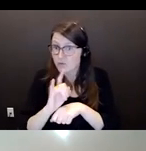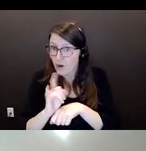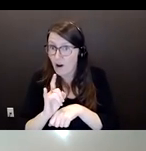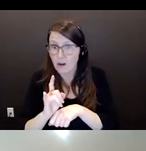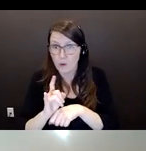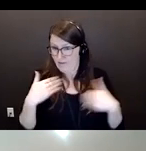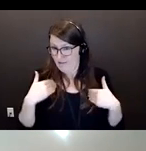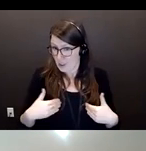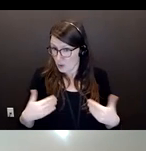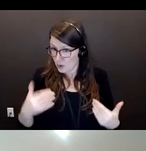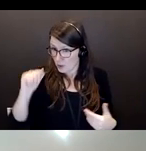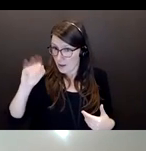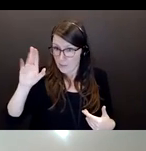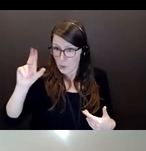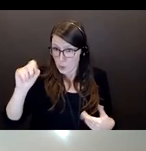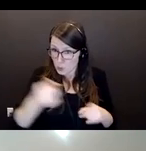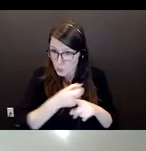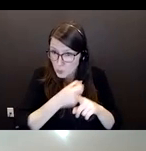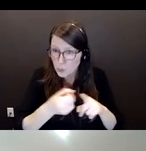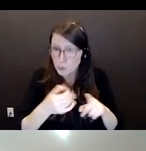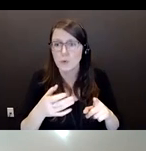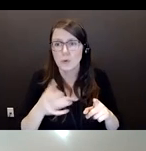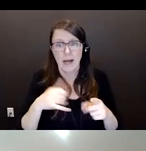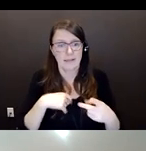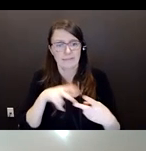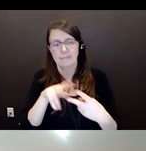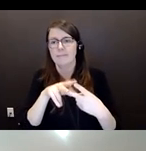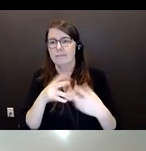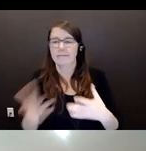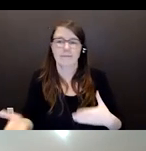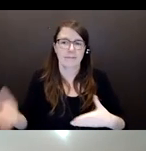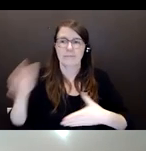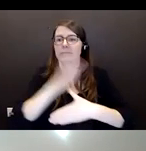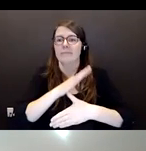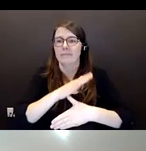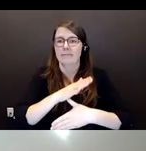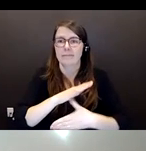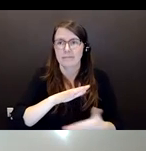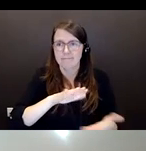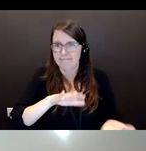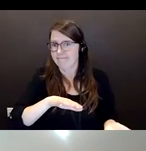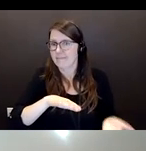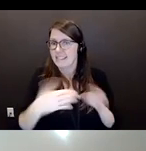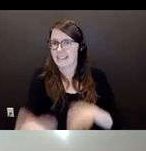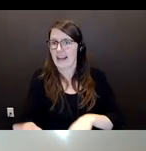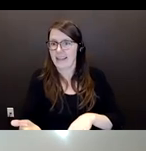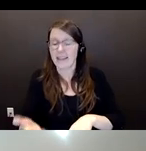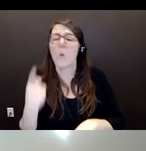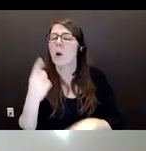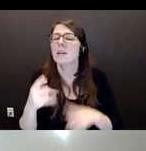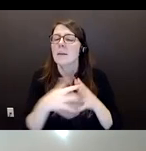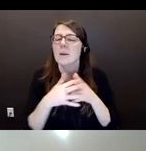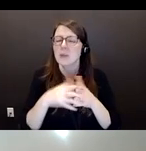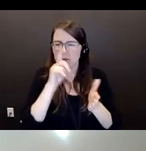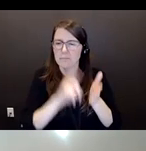were the primary causes of death within five years is a finding out of the US, a study that was done